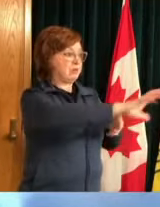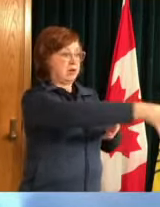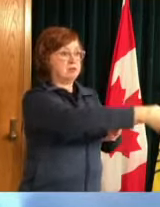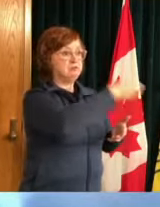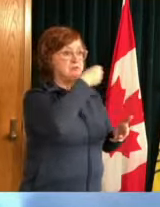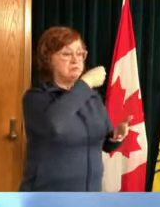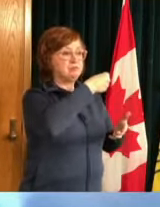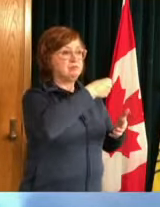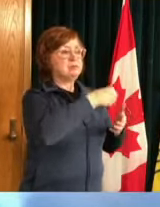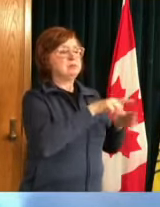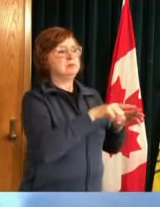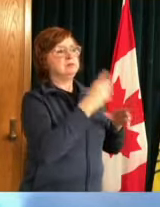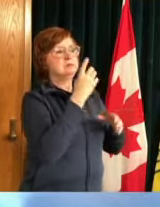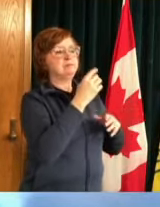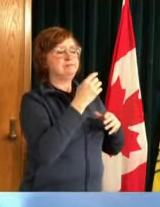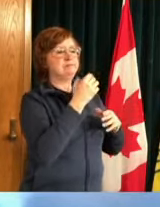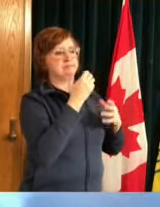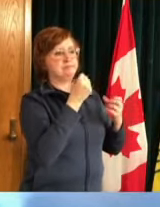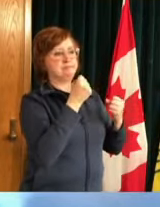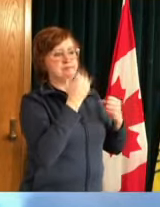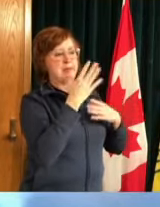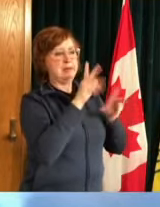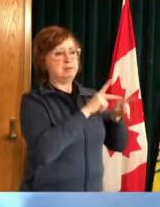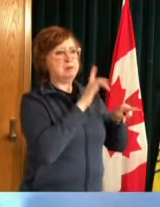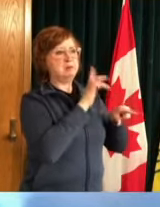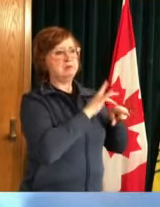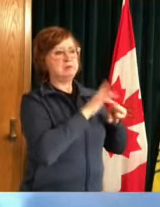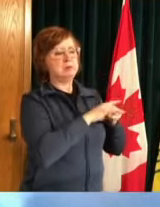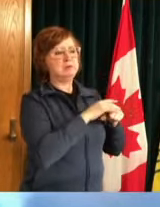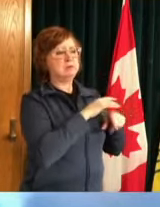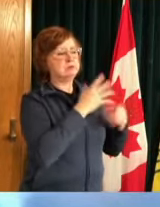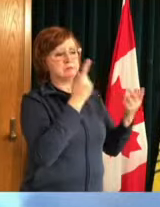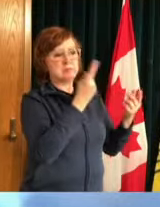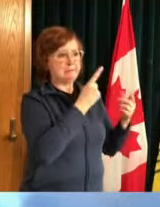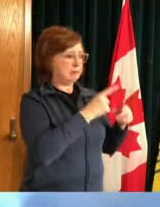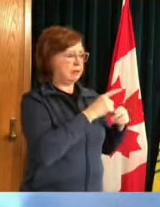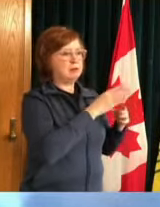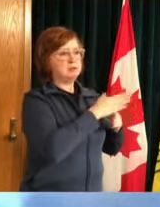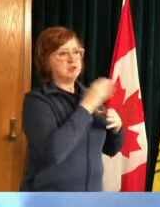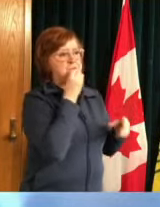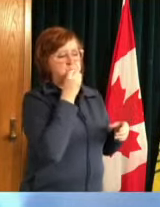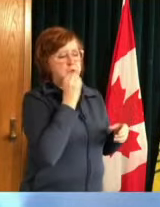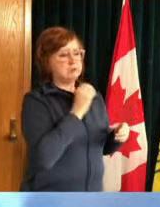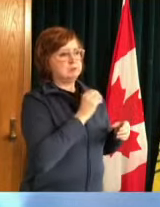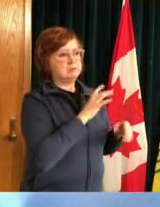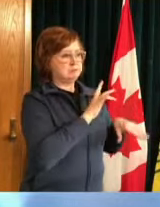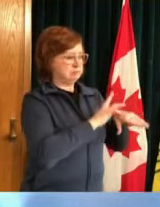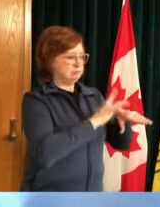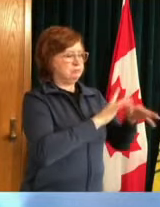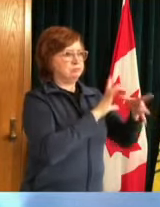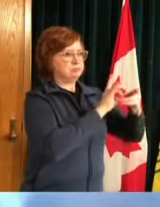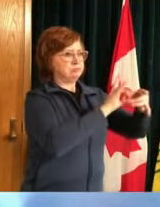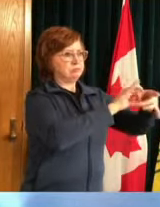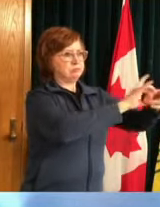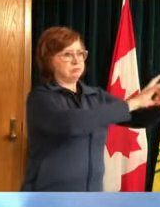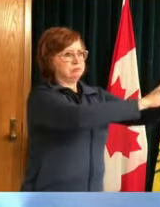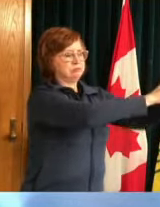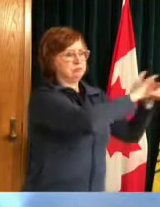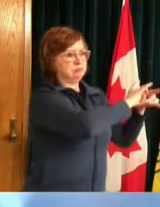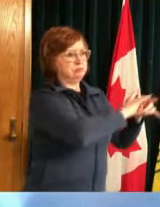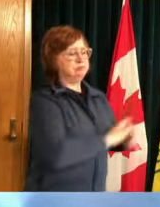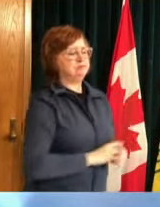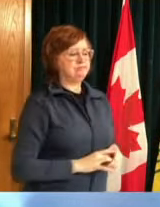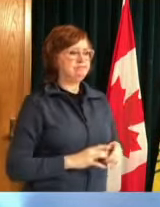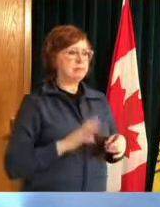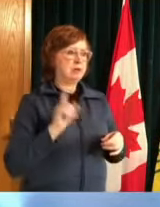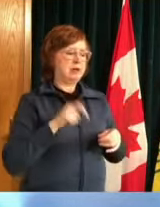you know six to eight weeks um spending time outdoors more and following all the other things i mentioned indoors is